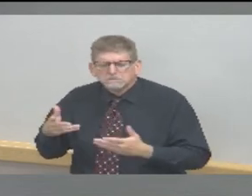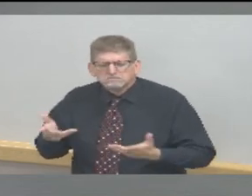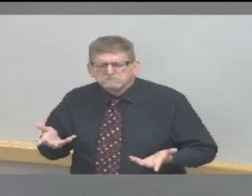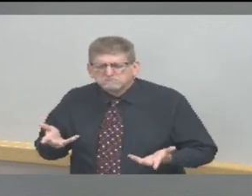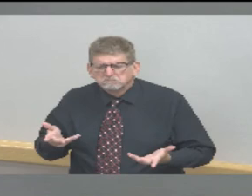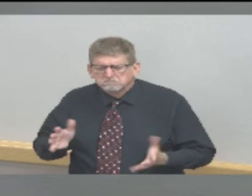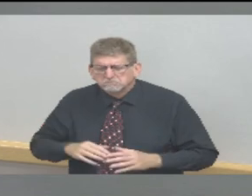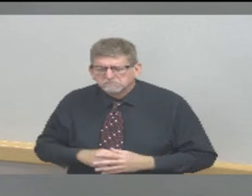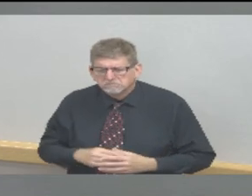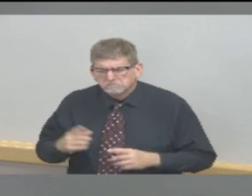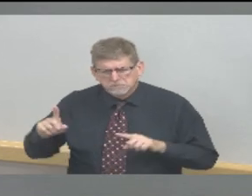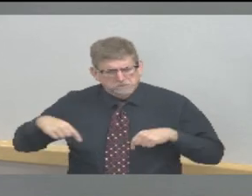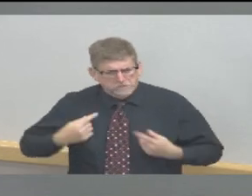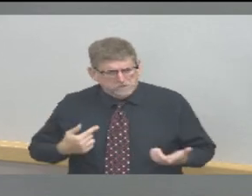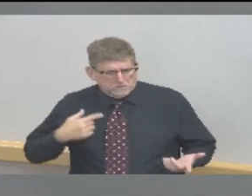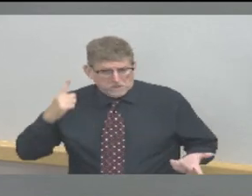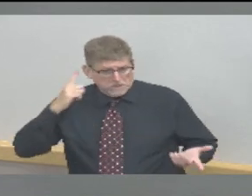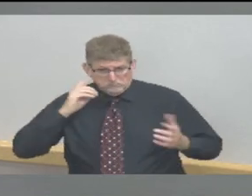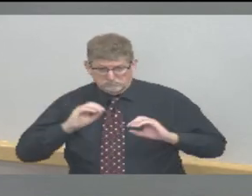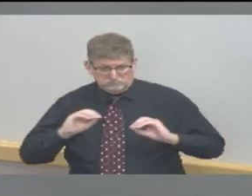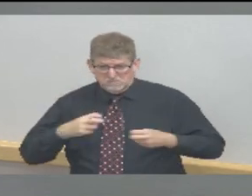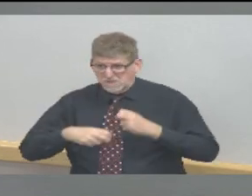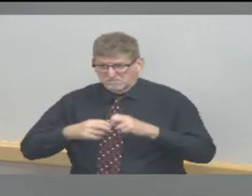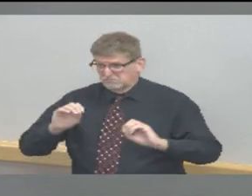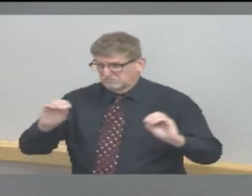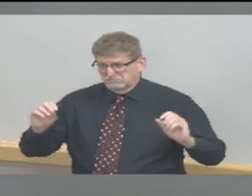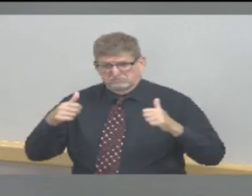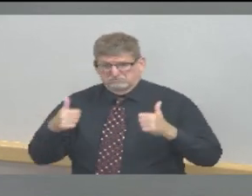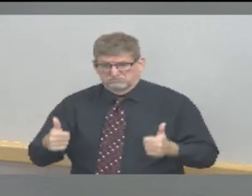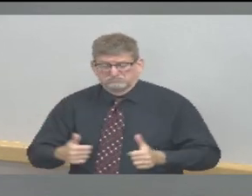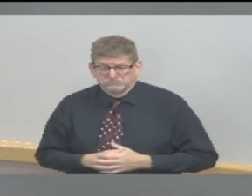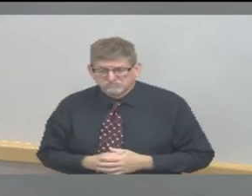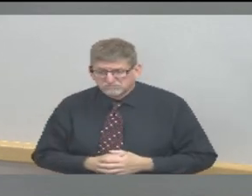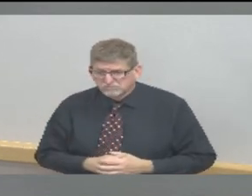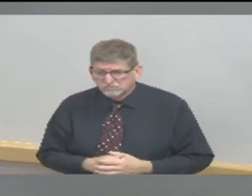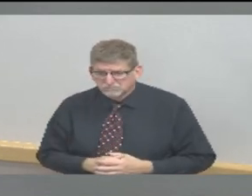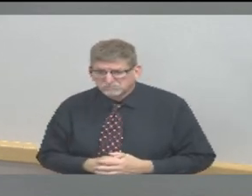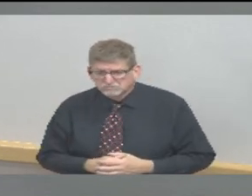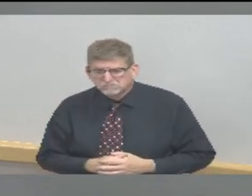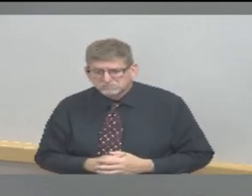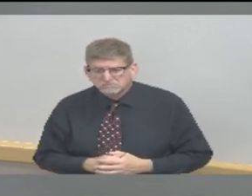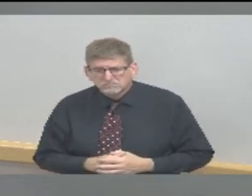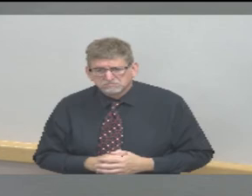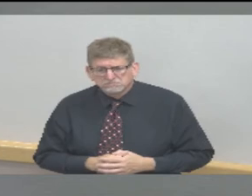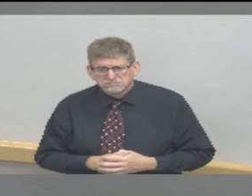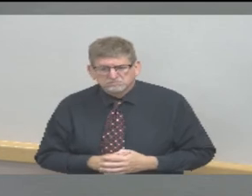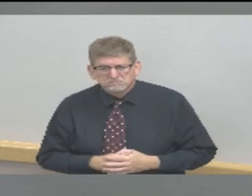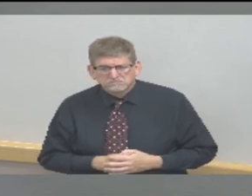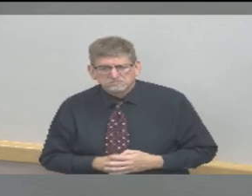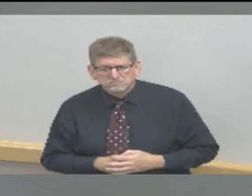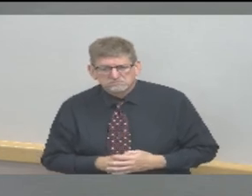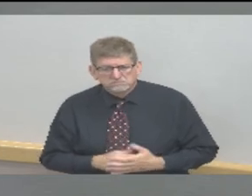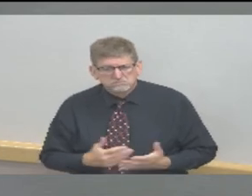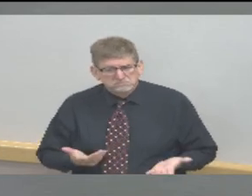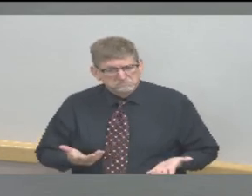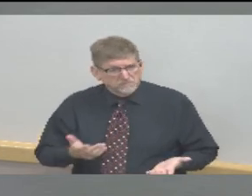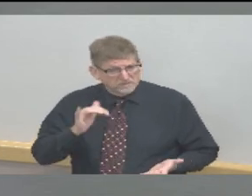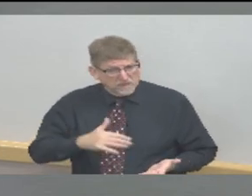about particular issues at retail establishments. So I think to us that's a good sign that